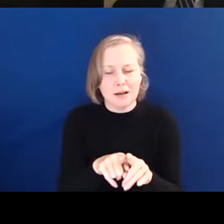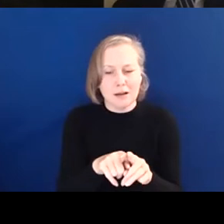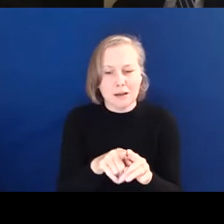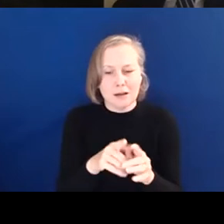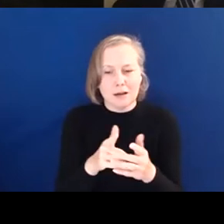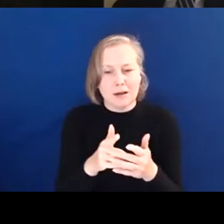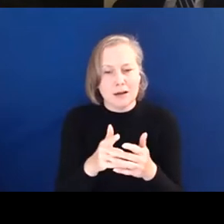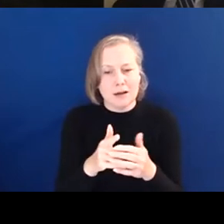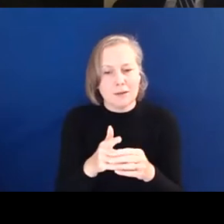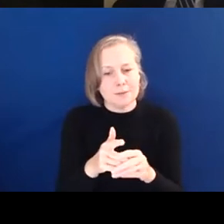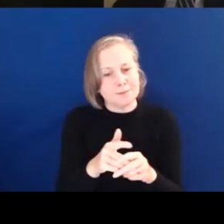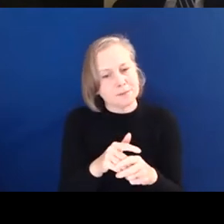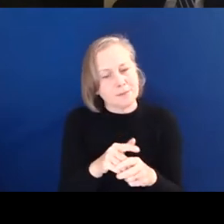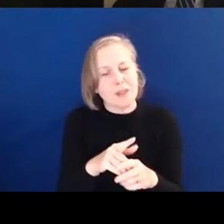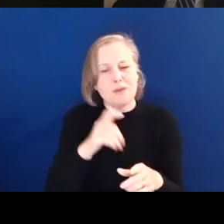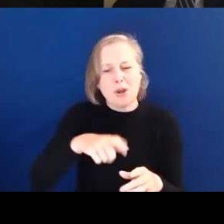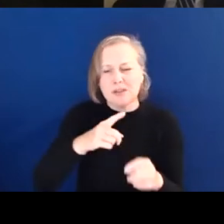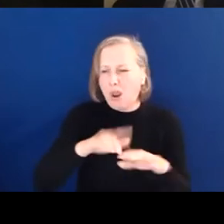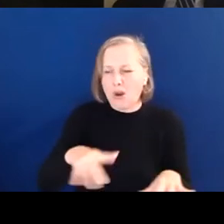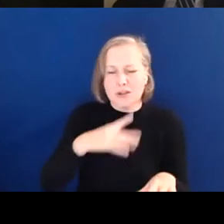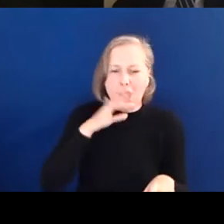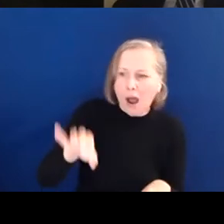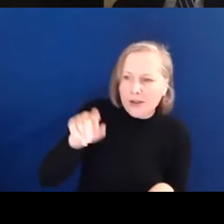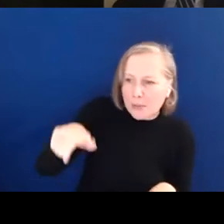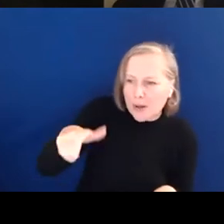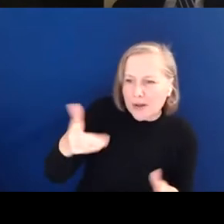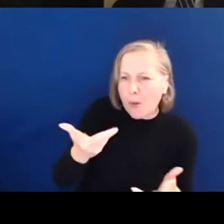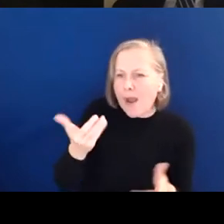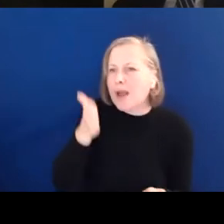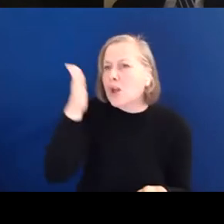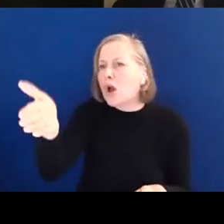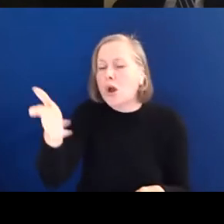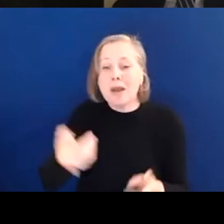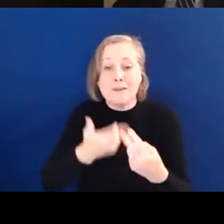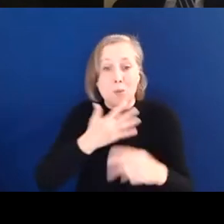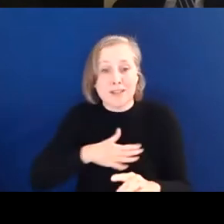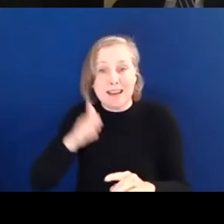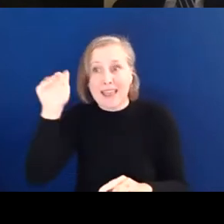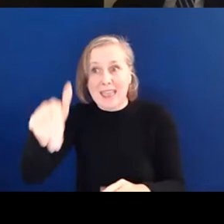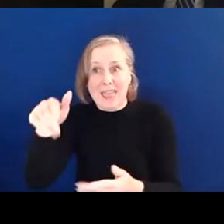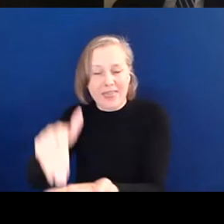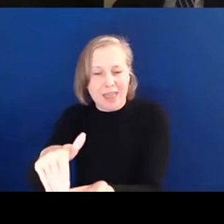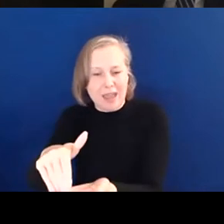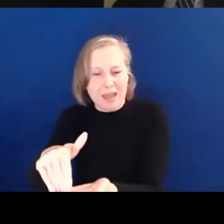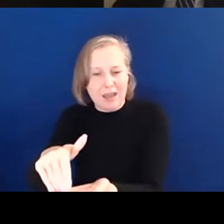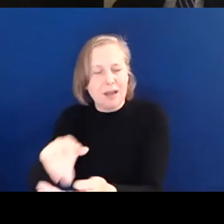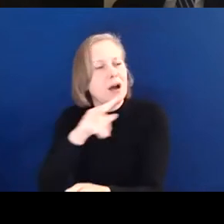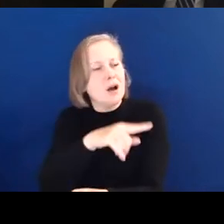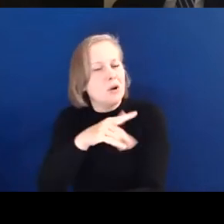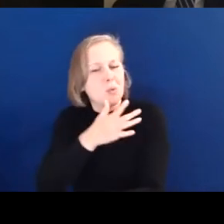when they asked a stranger for direction. If I wanted to get to where you want to go, then I wouldn't start from here.